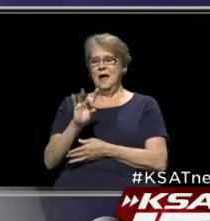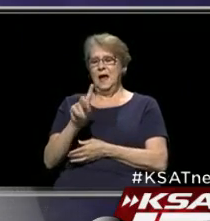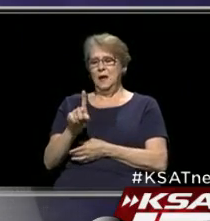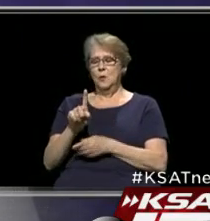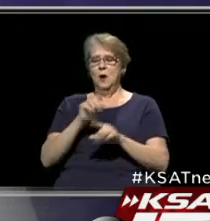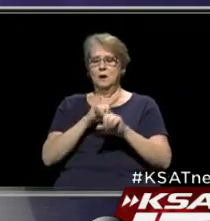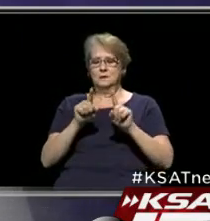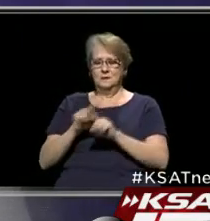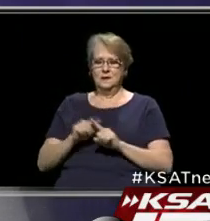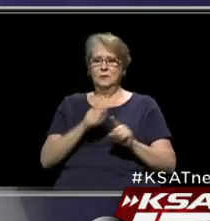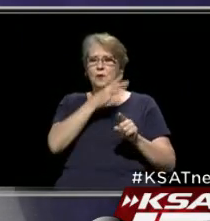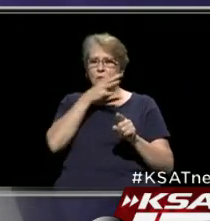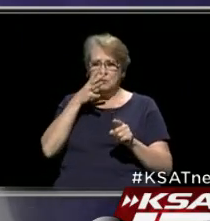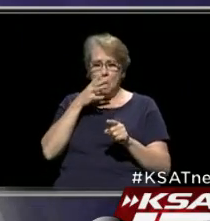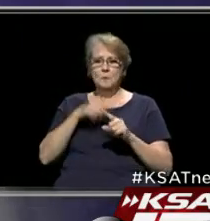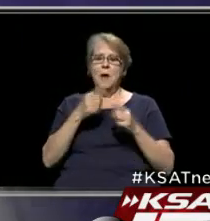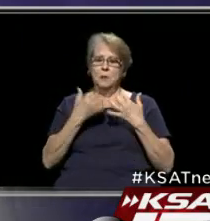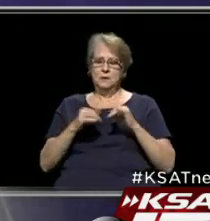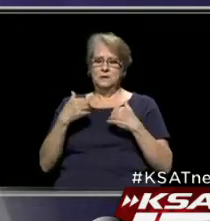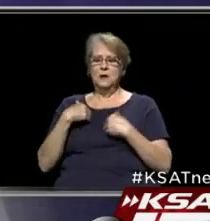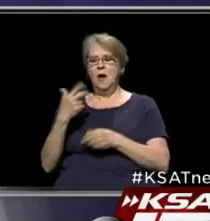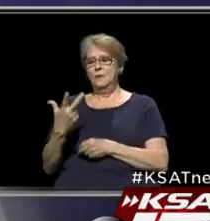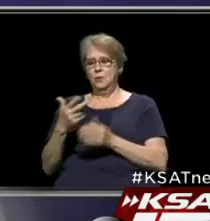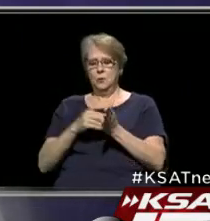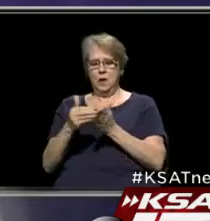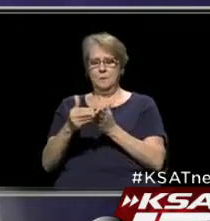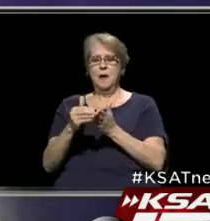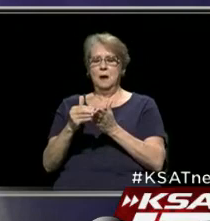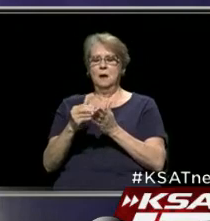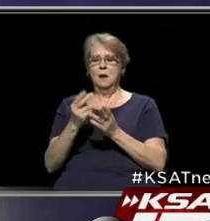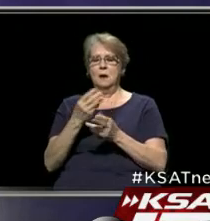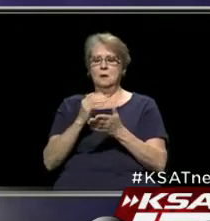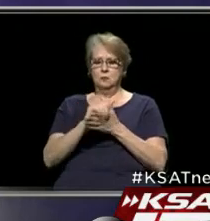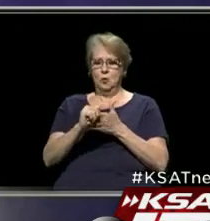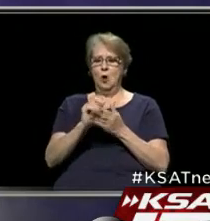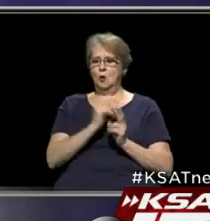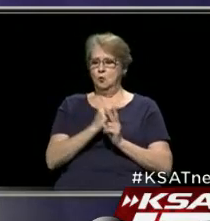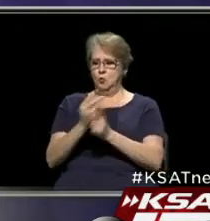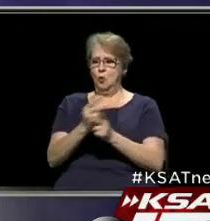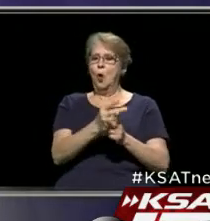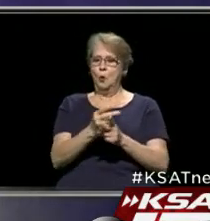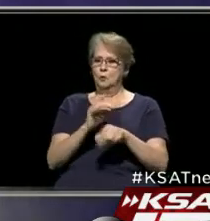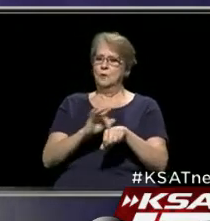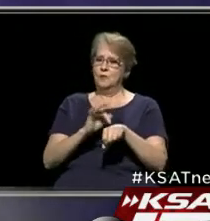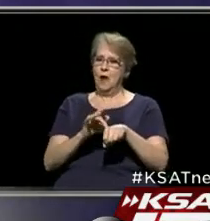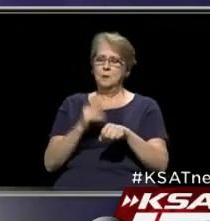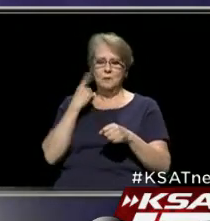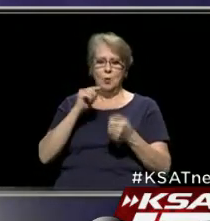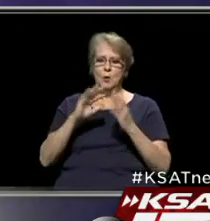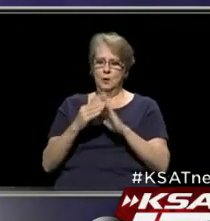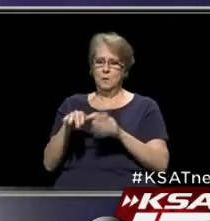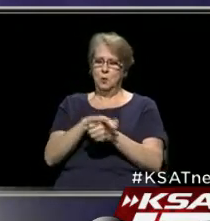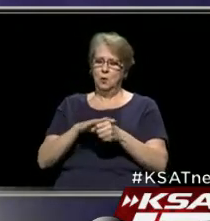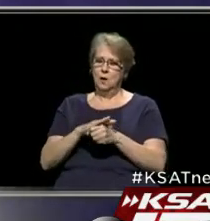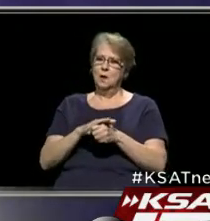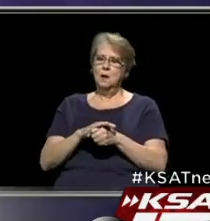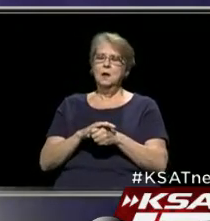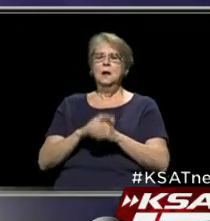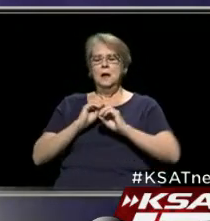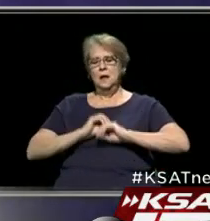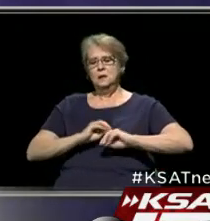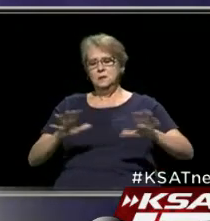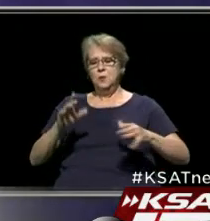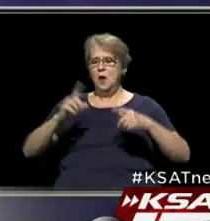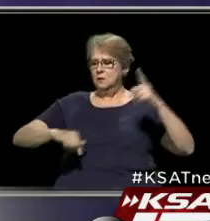firms. And we still have about $3 million in loans that we can make available to the community. It spreads across the